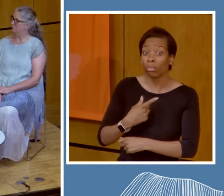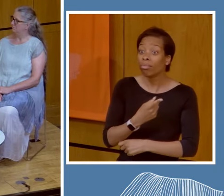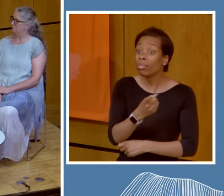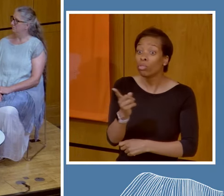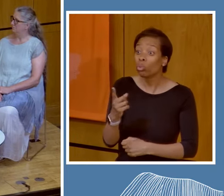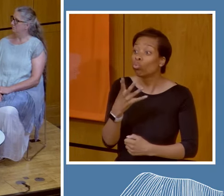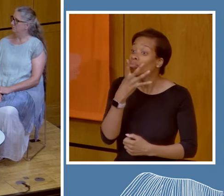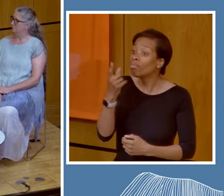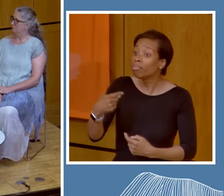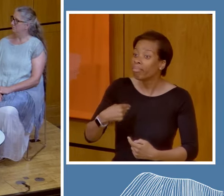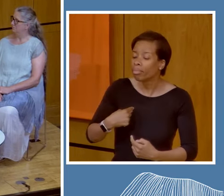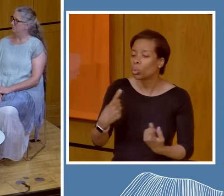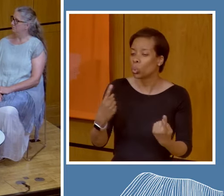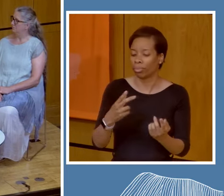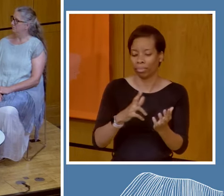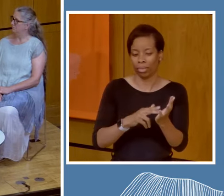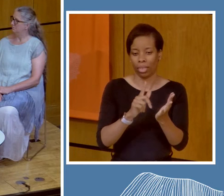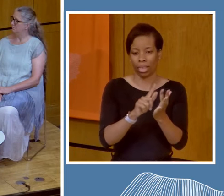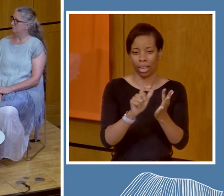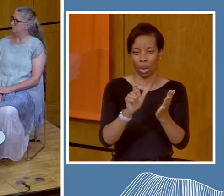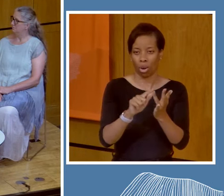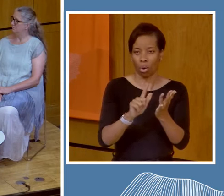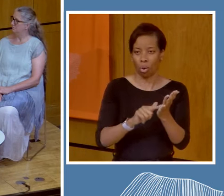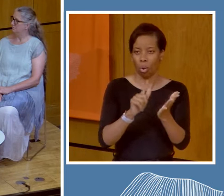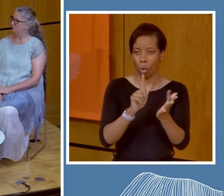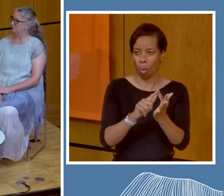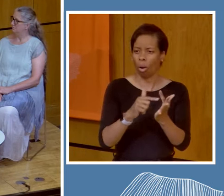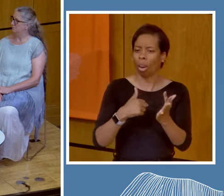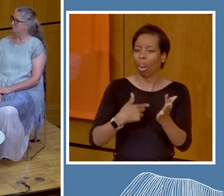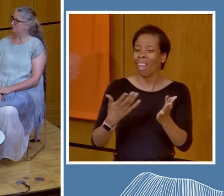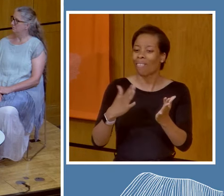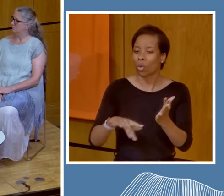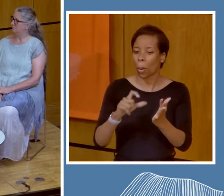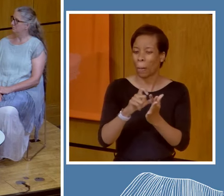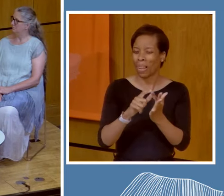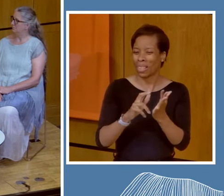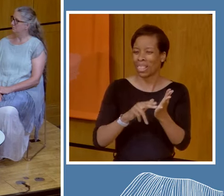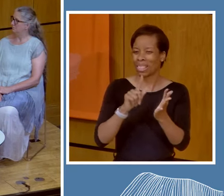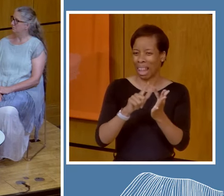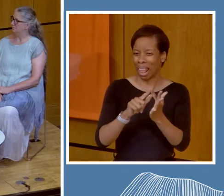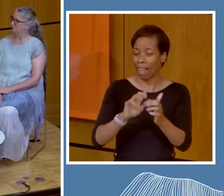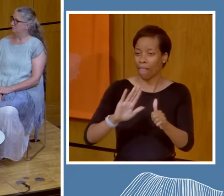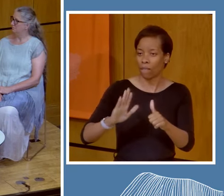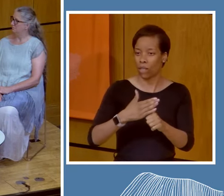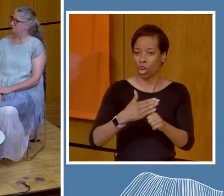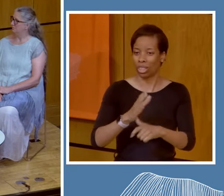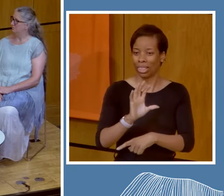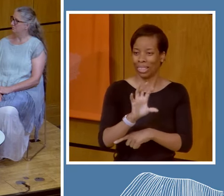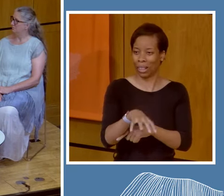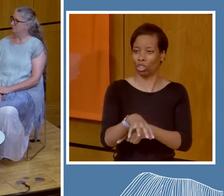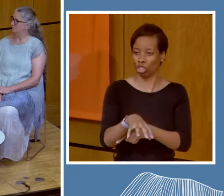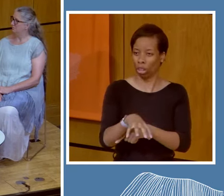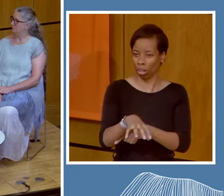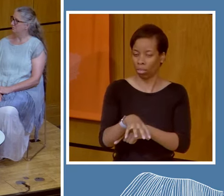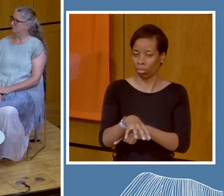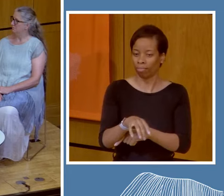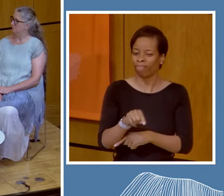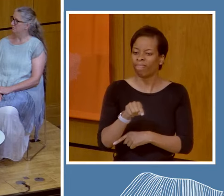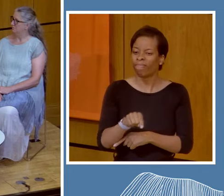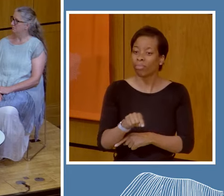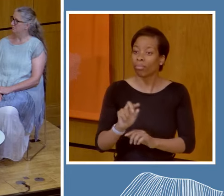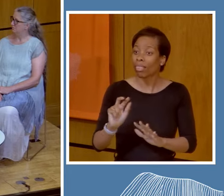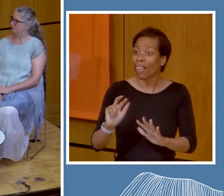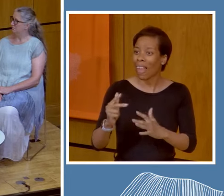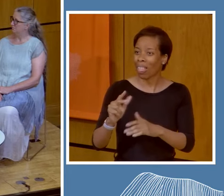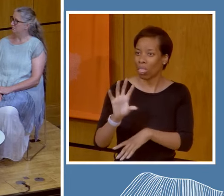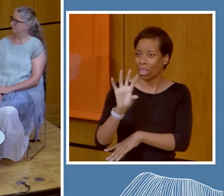Nicole Redbers. I'm a member of Dene Nukwe First Nation, which is in what we call Treaty Eight territory, or the Eighth